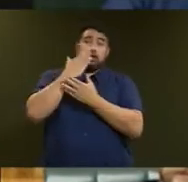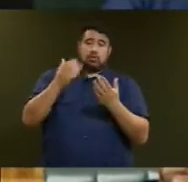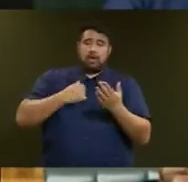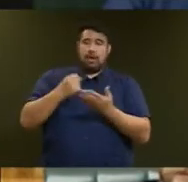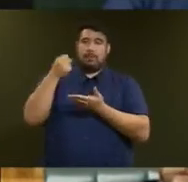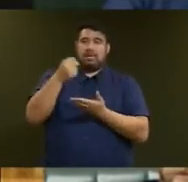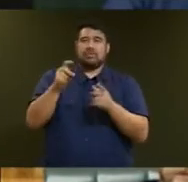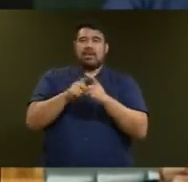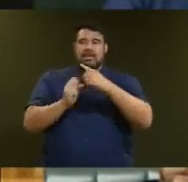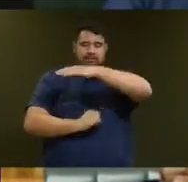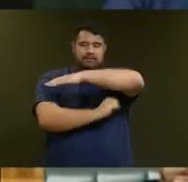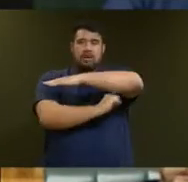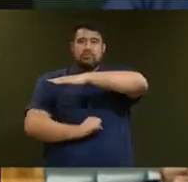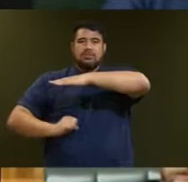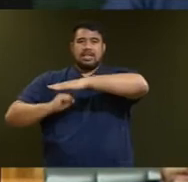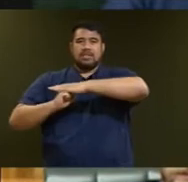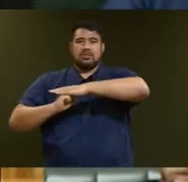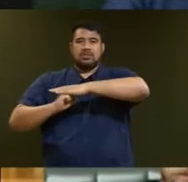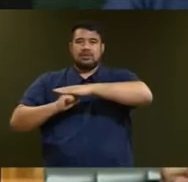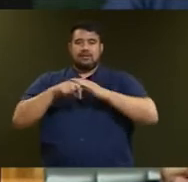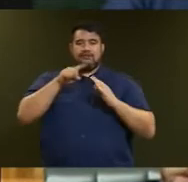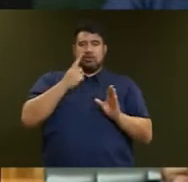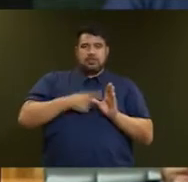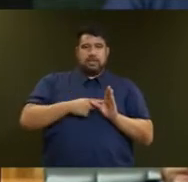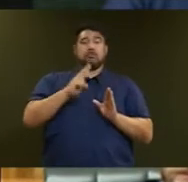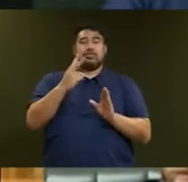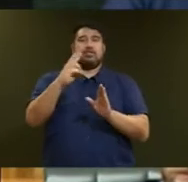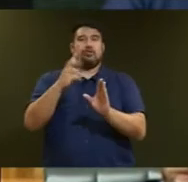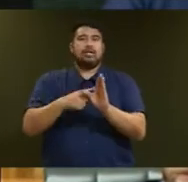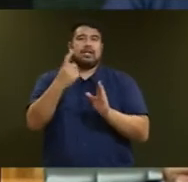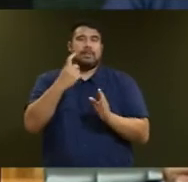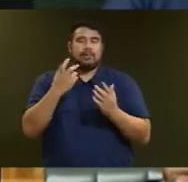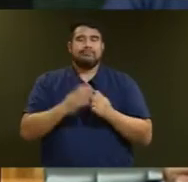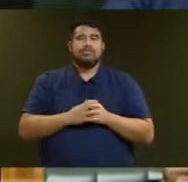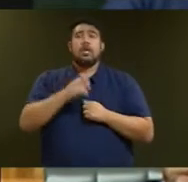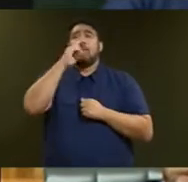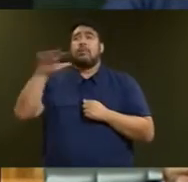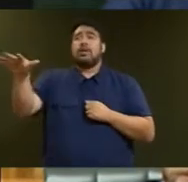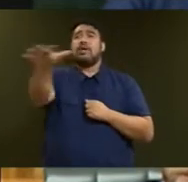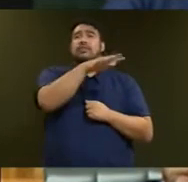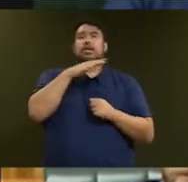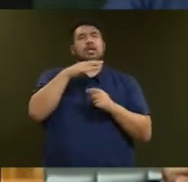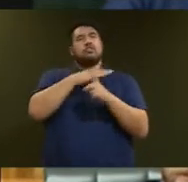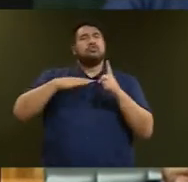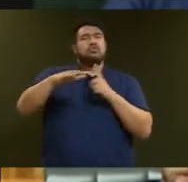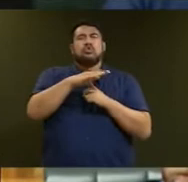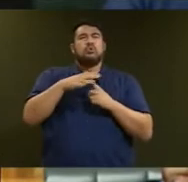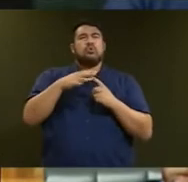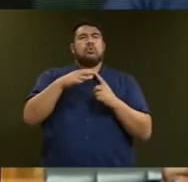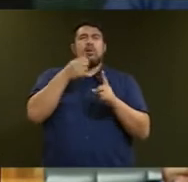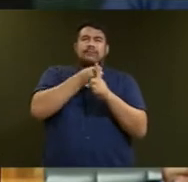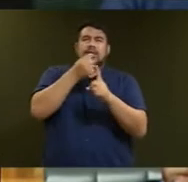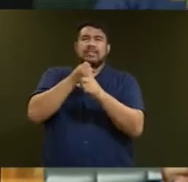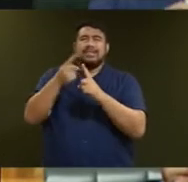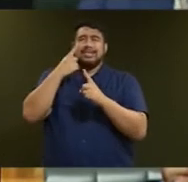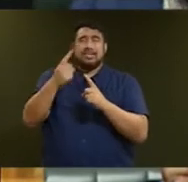and the first of three for this term. Social service providers and advocates understandably want to make up for years of underfunding,